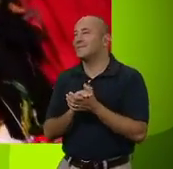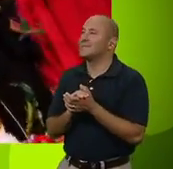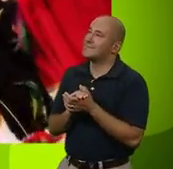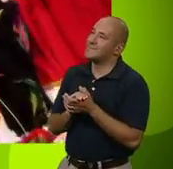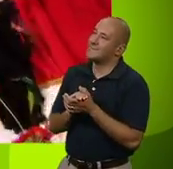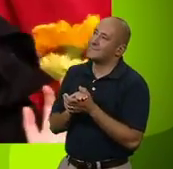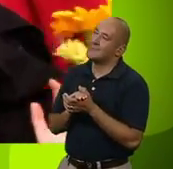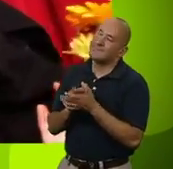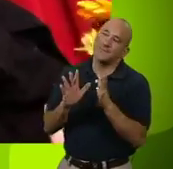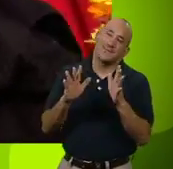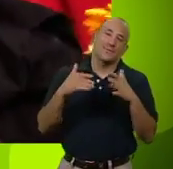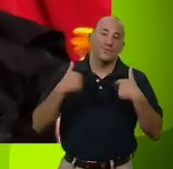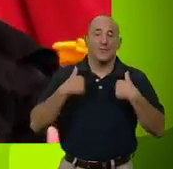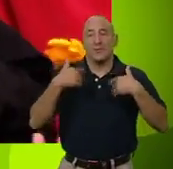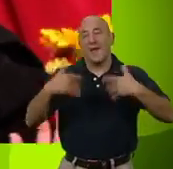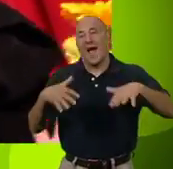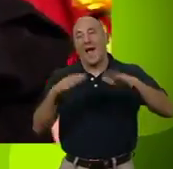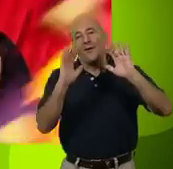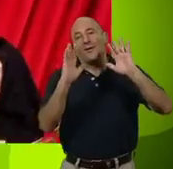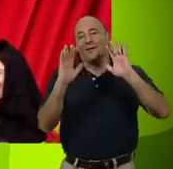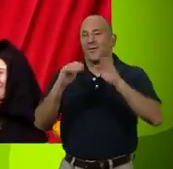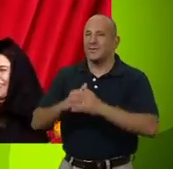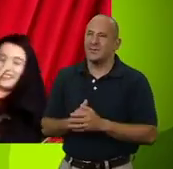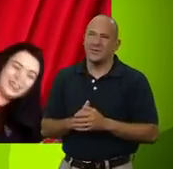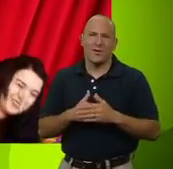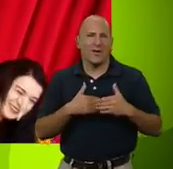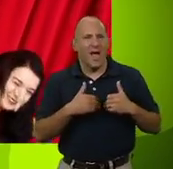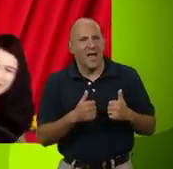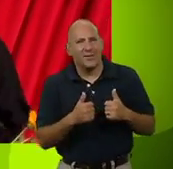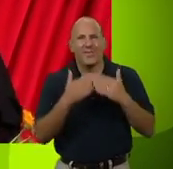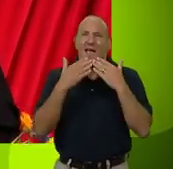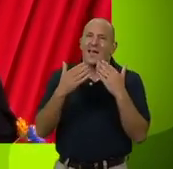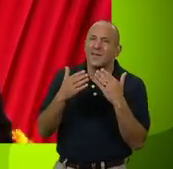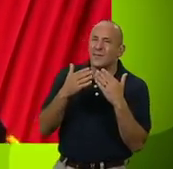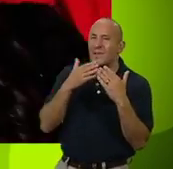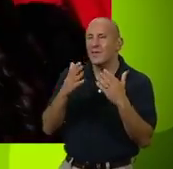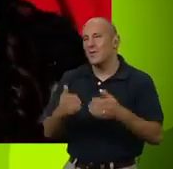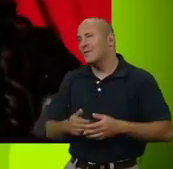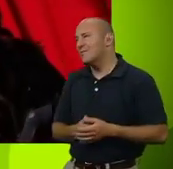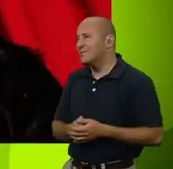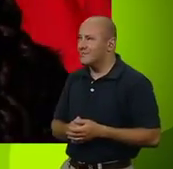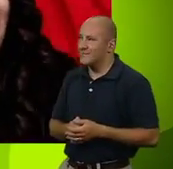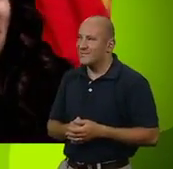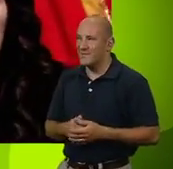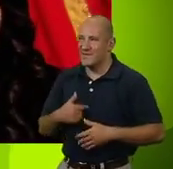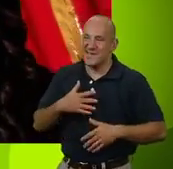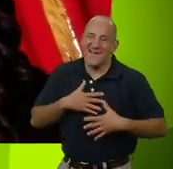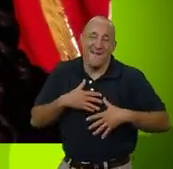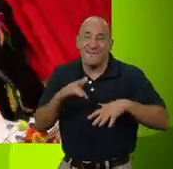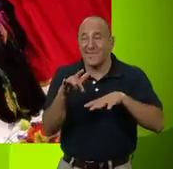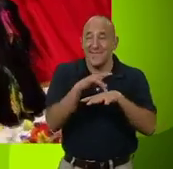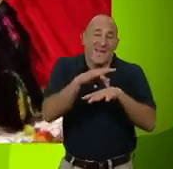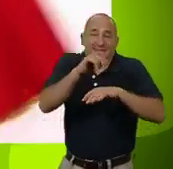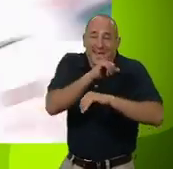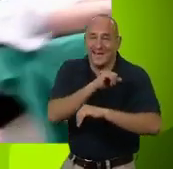Thank you. This means so much. You are too kind. Thank you. Thank you. I love the theatre,